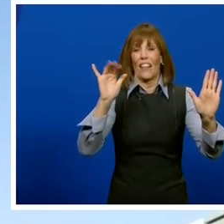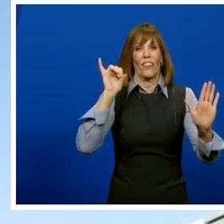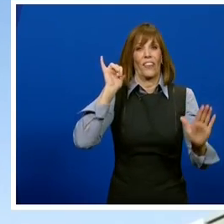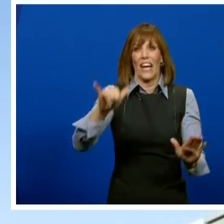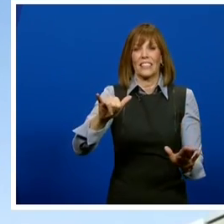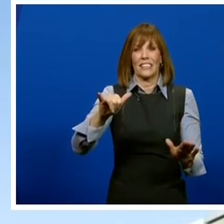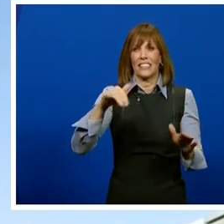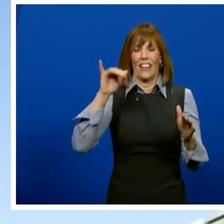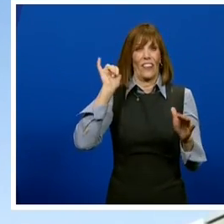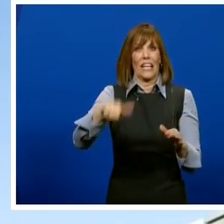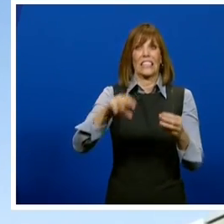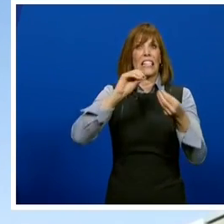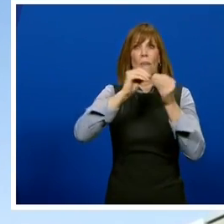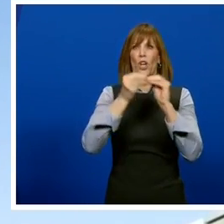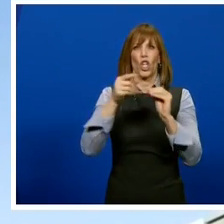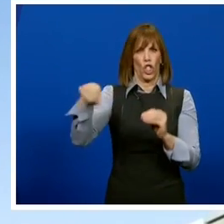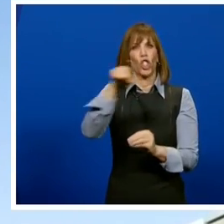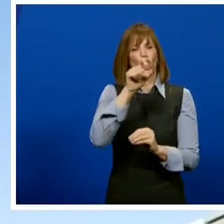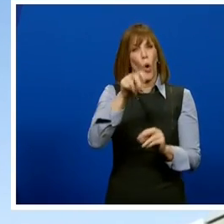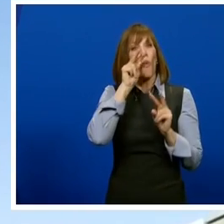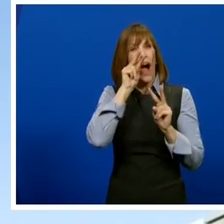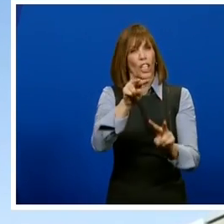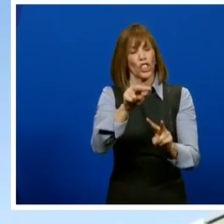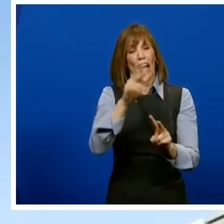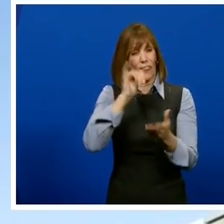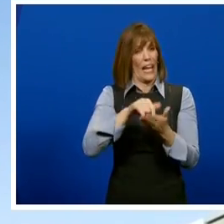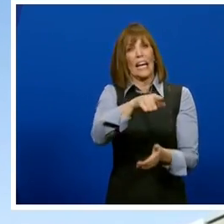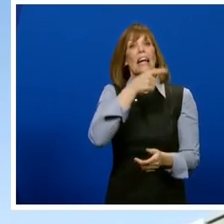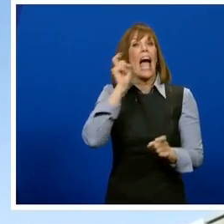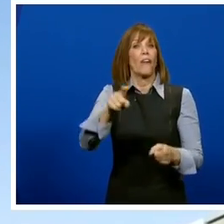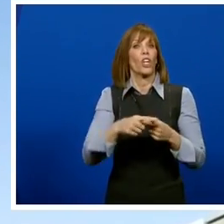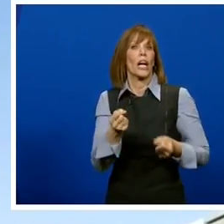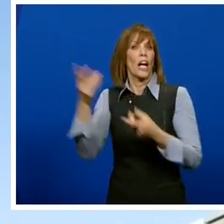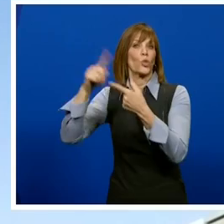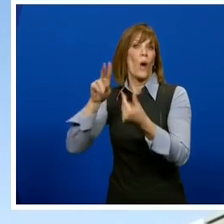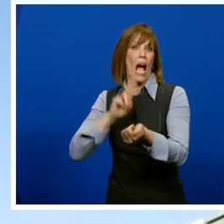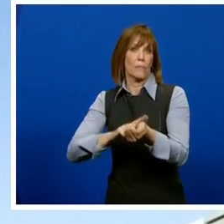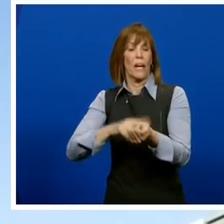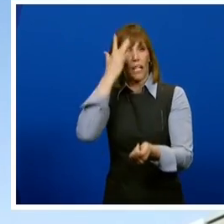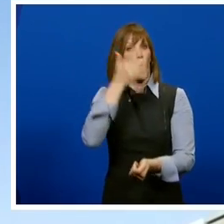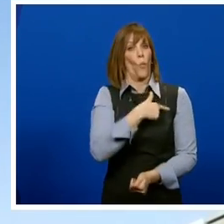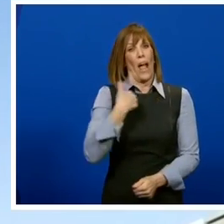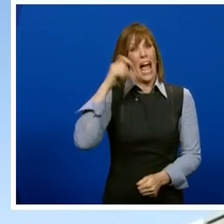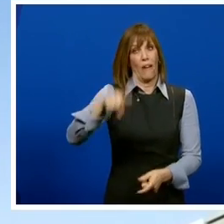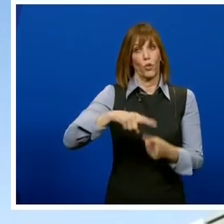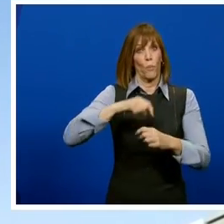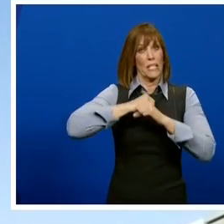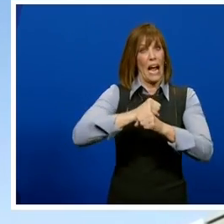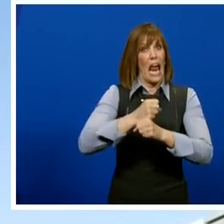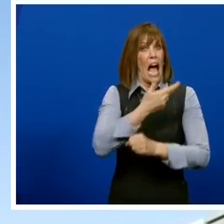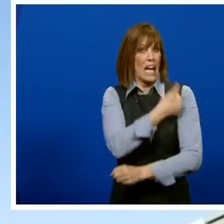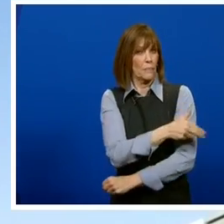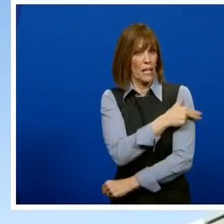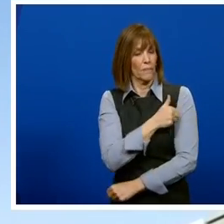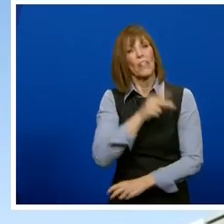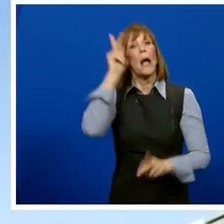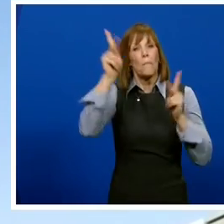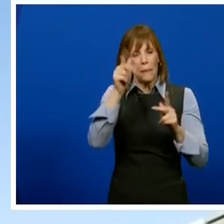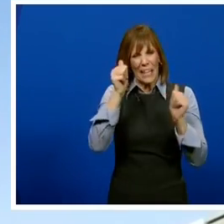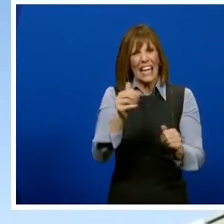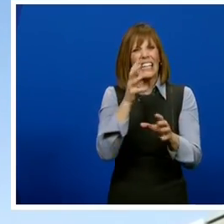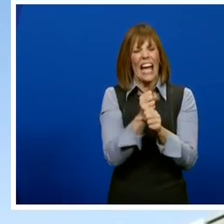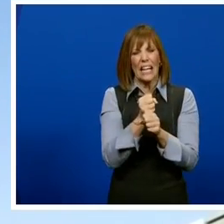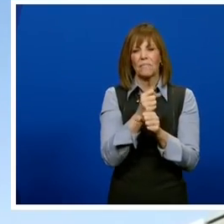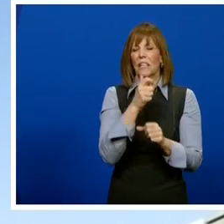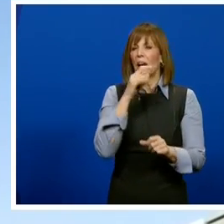statistic that people should be watching. Because we need to protect the hospitals. People can get some sniffles.